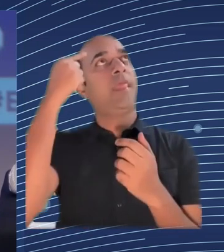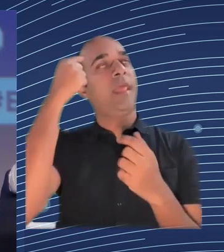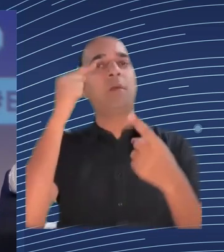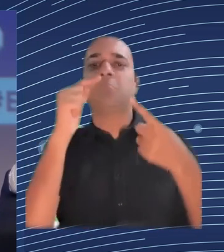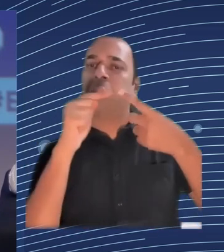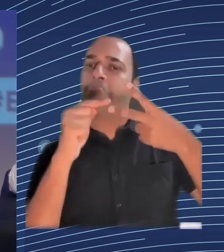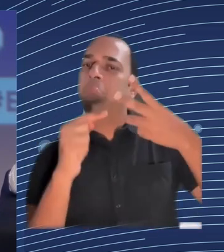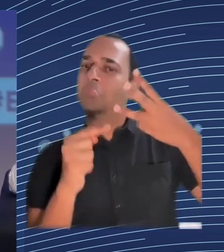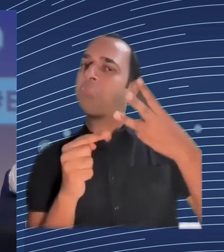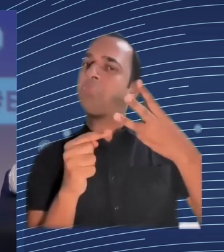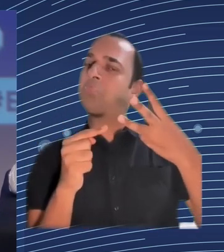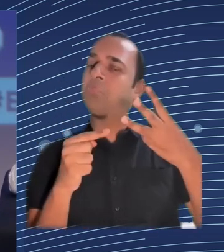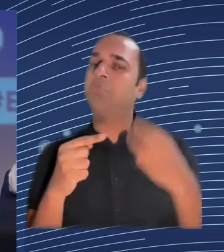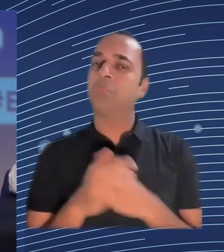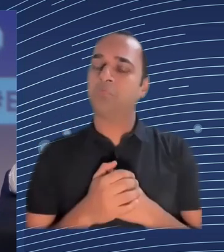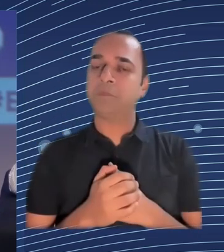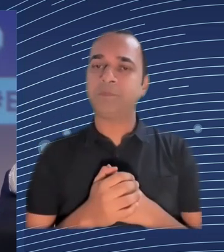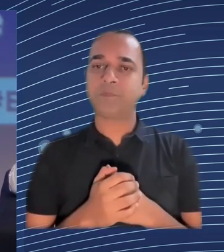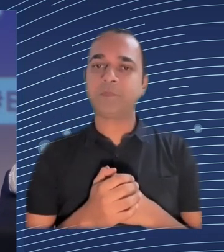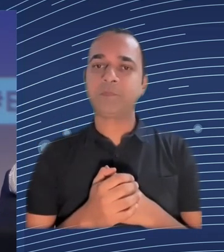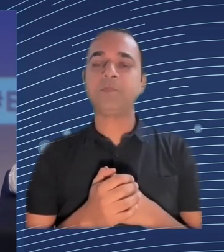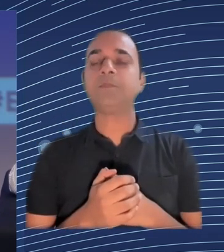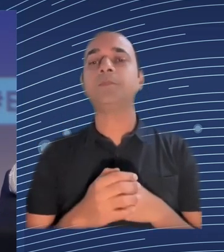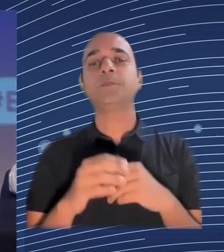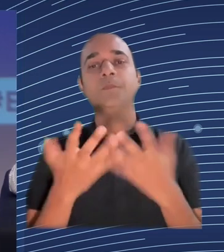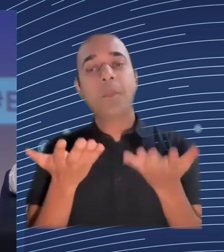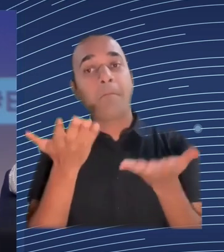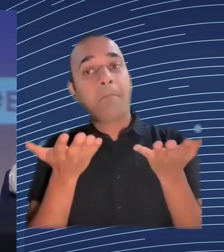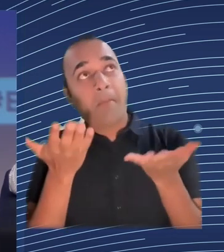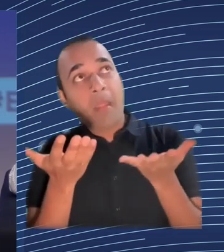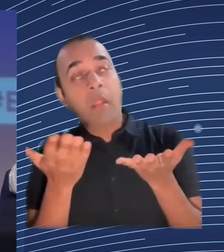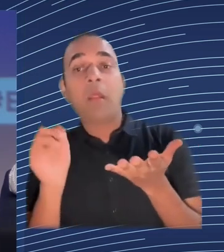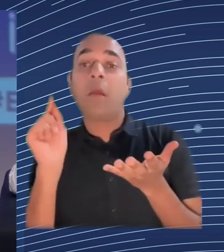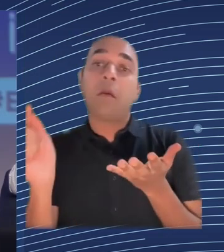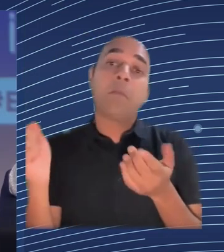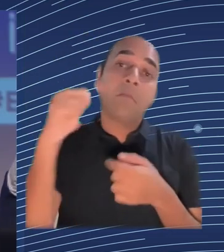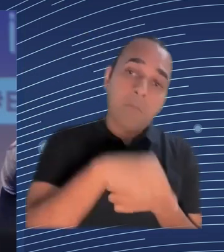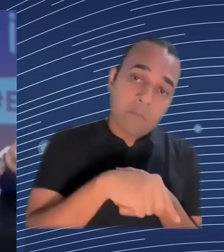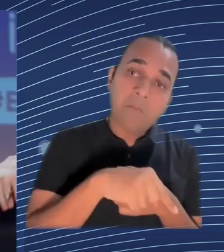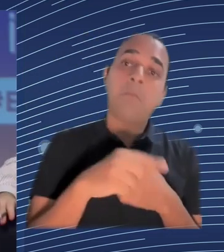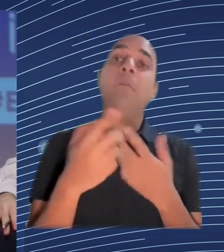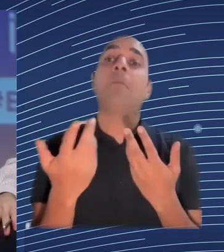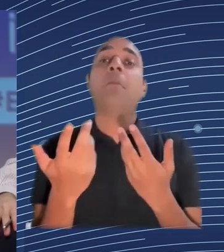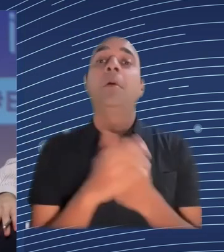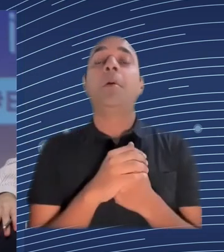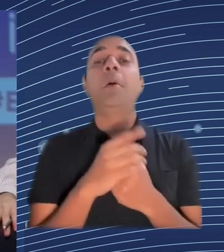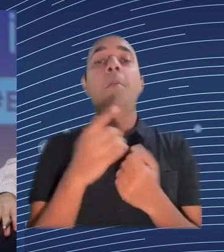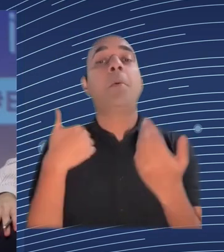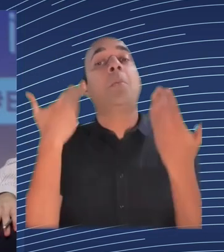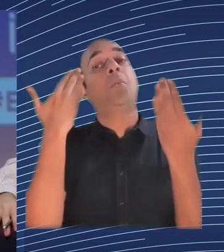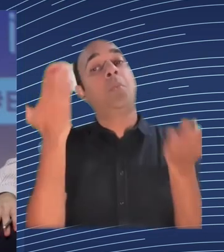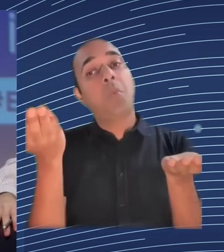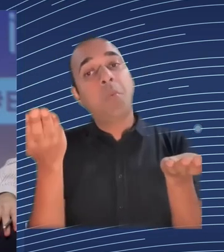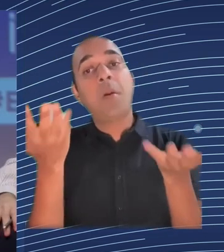know if it really will be law that will be